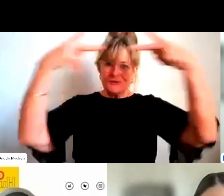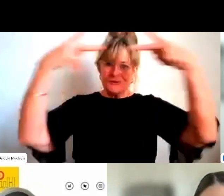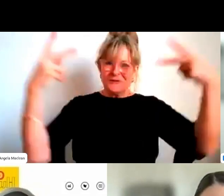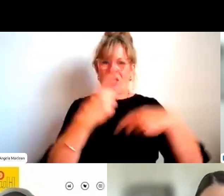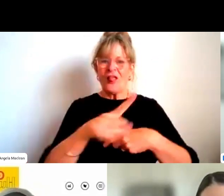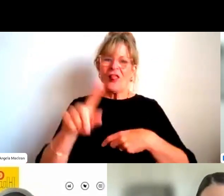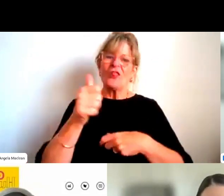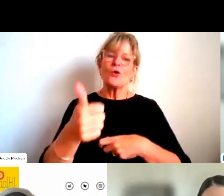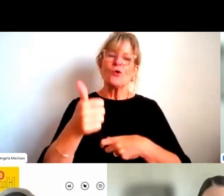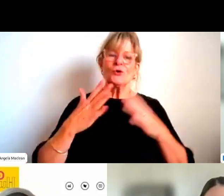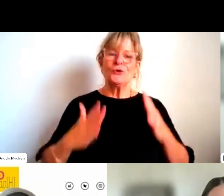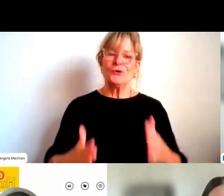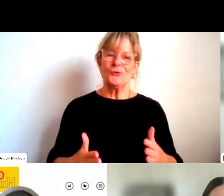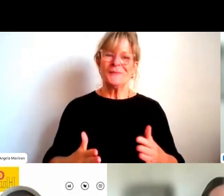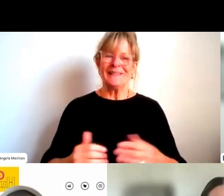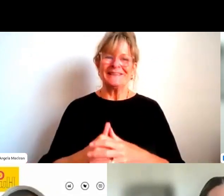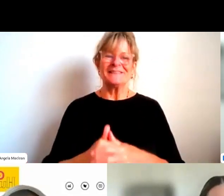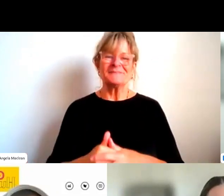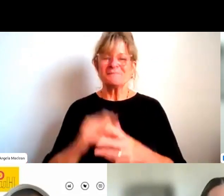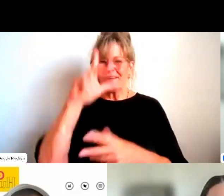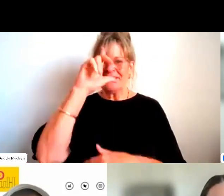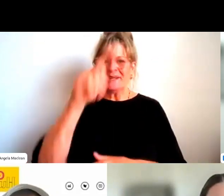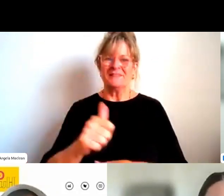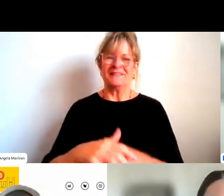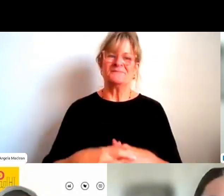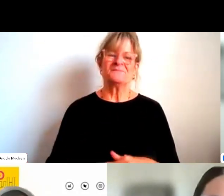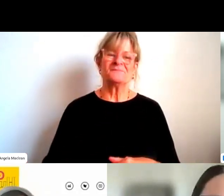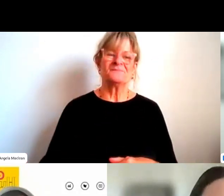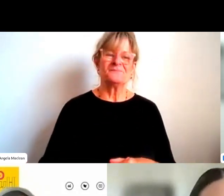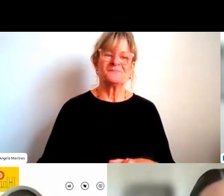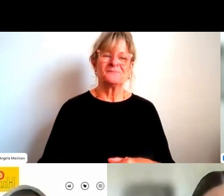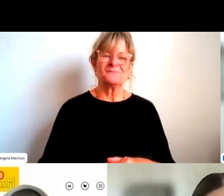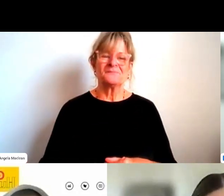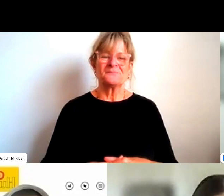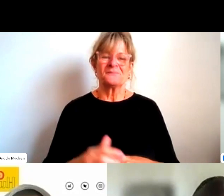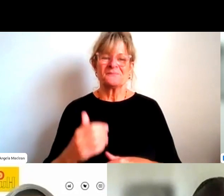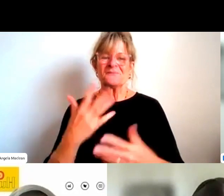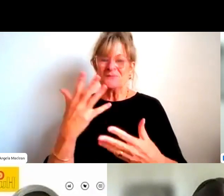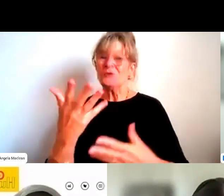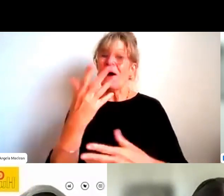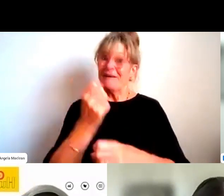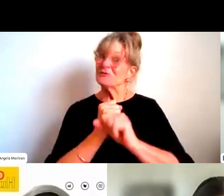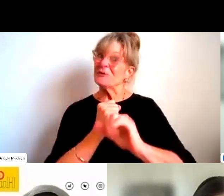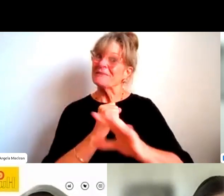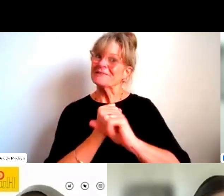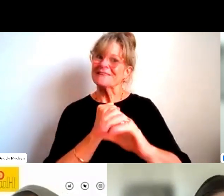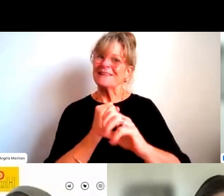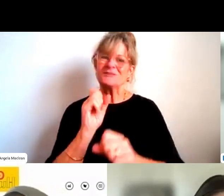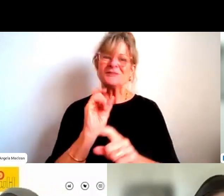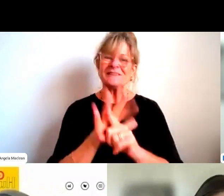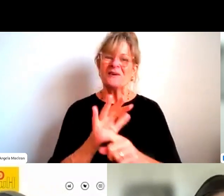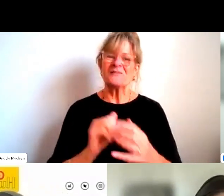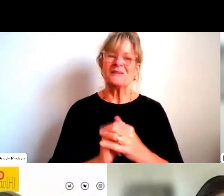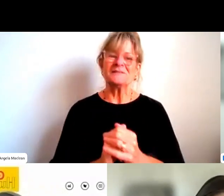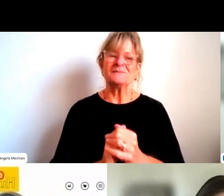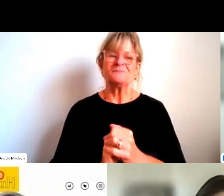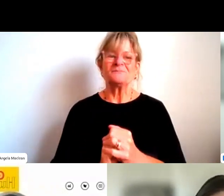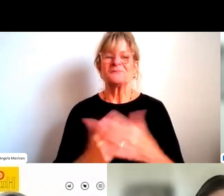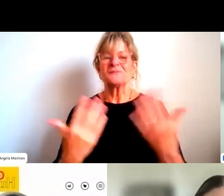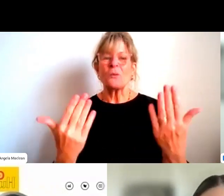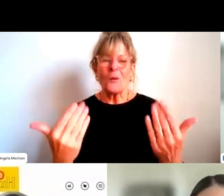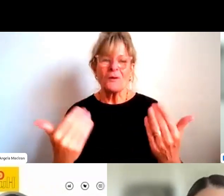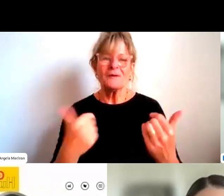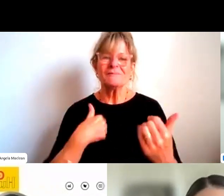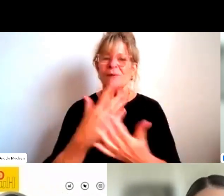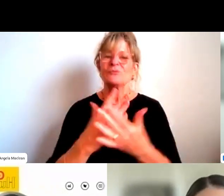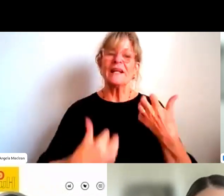Always a blank, Sarah. Absolutely. You've got to give these plugs. Welcome. I'm really excited. This